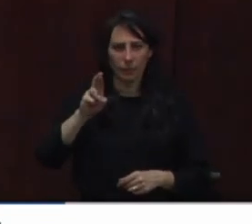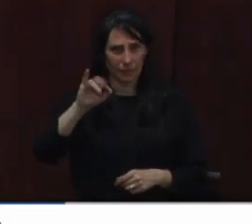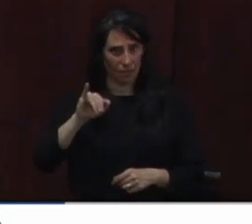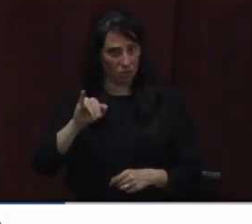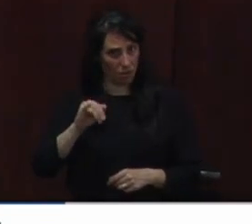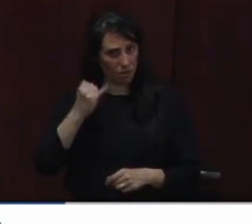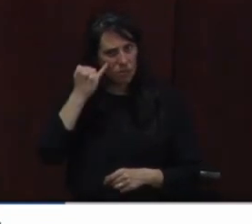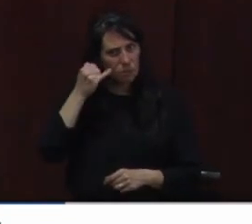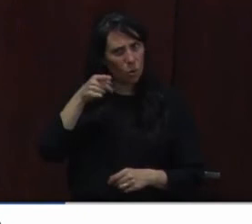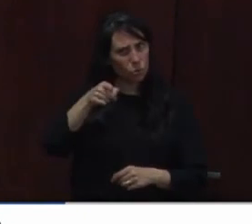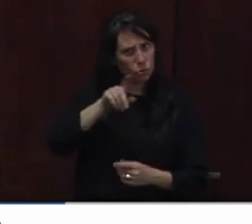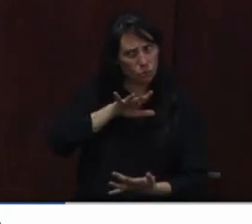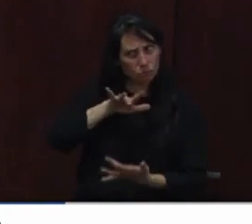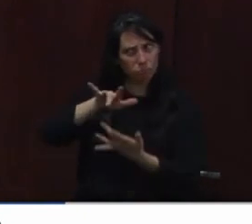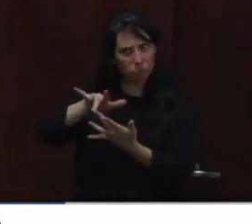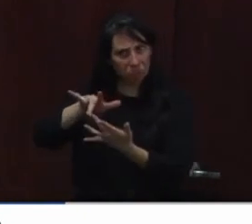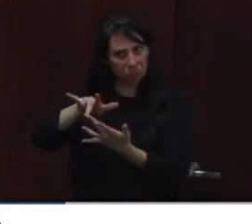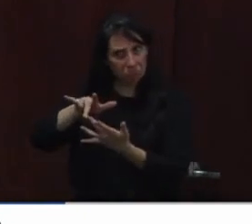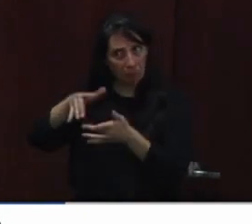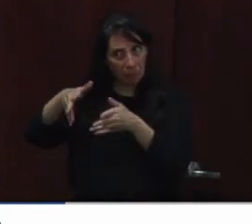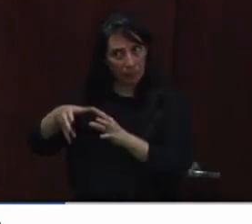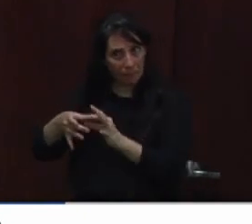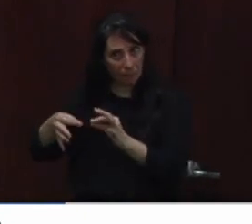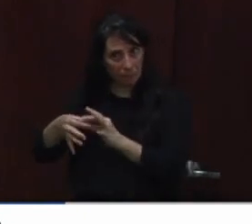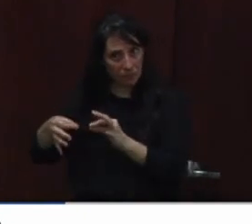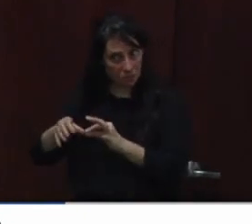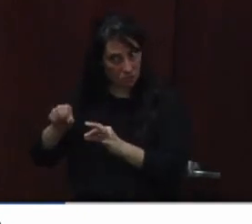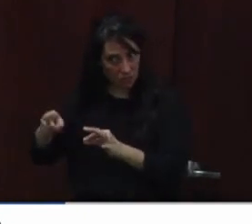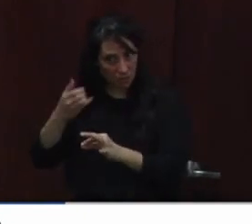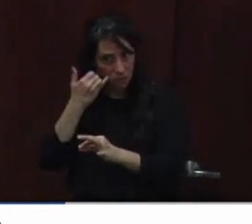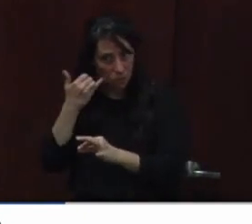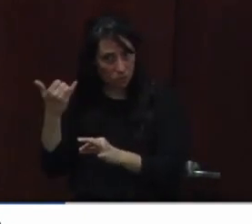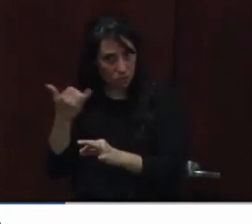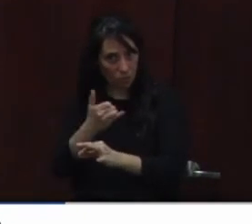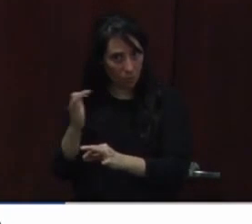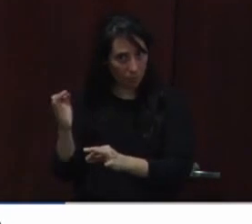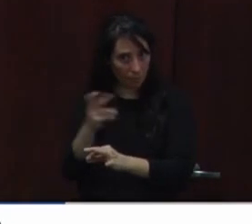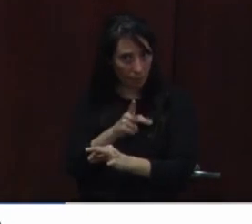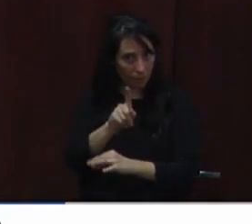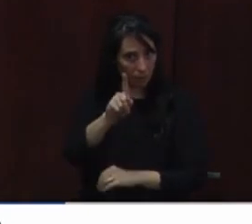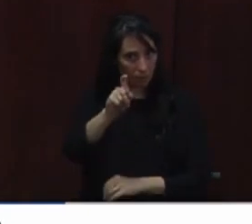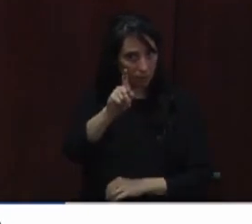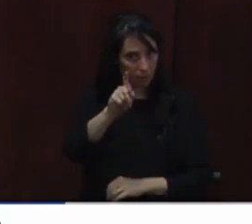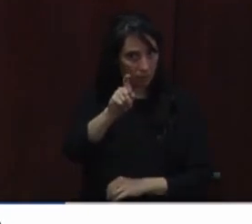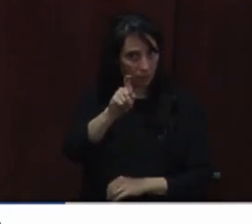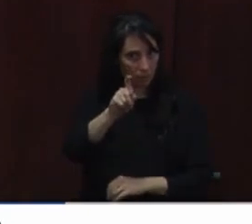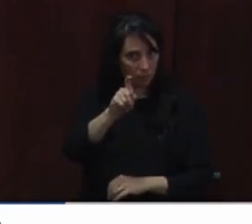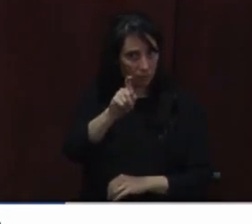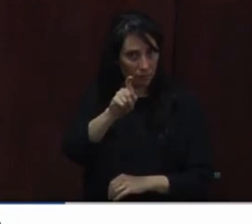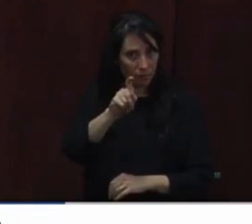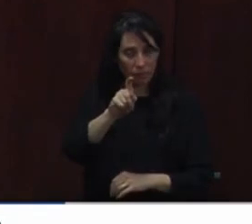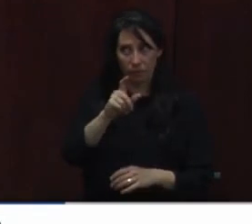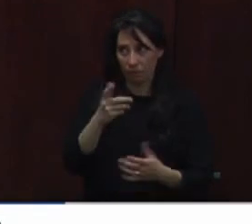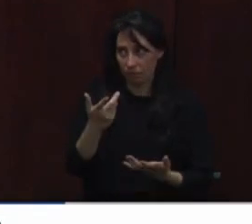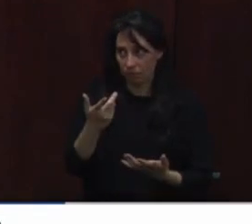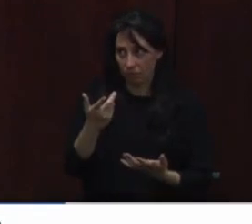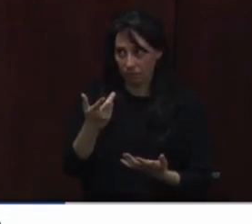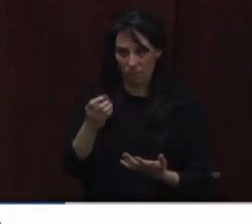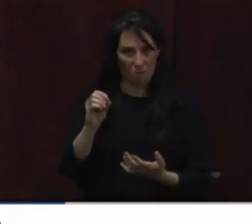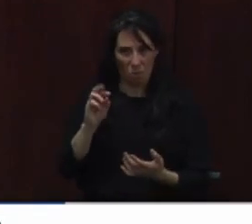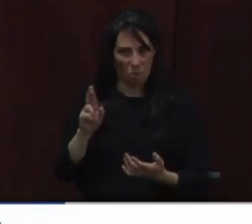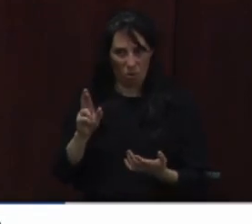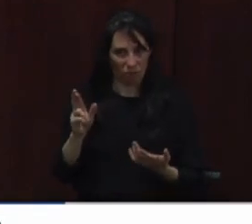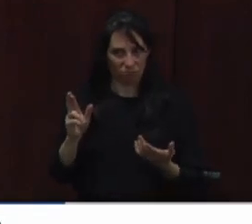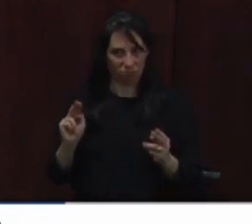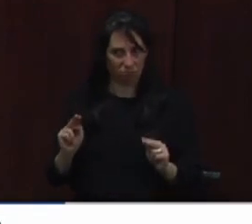you back? Because that's some of the feedback I'm getting. They're confused about that. So you call, they don't answer. Are they able to call back?